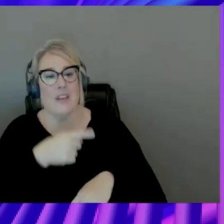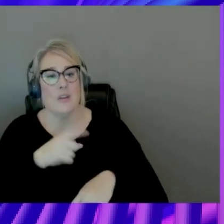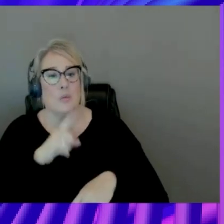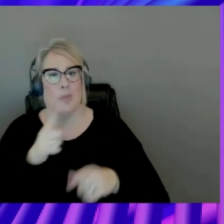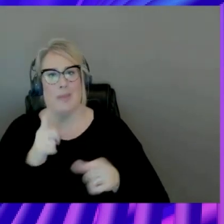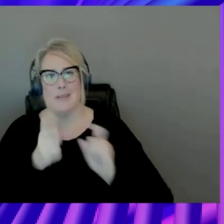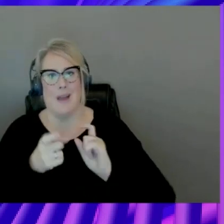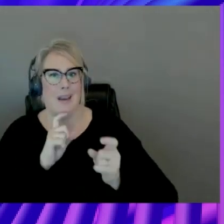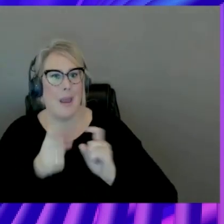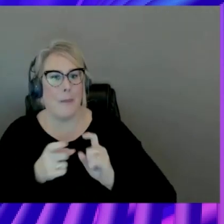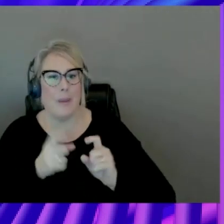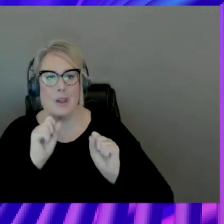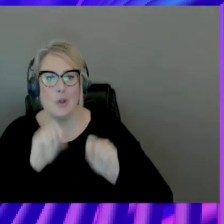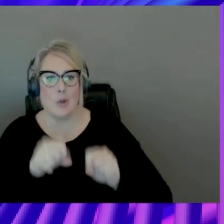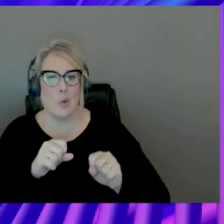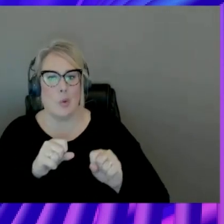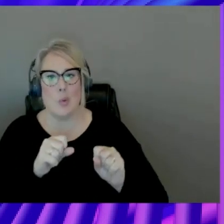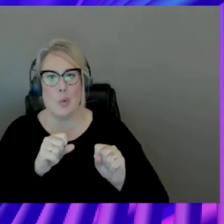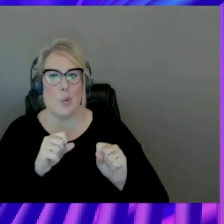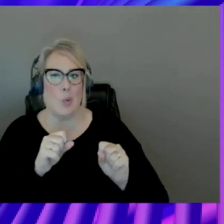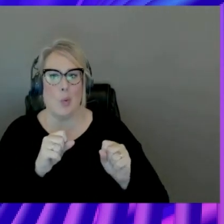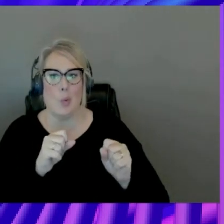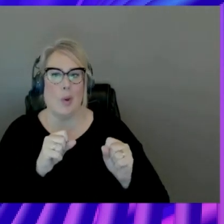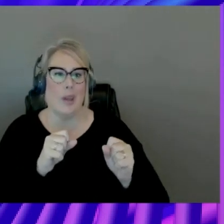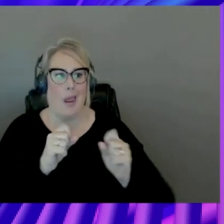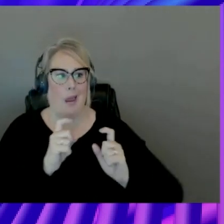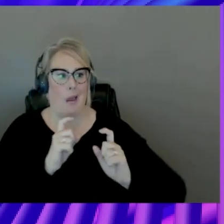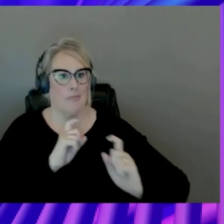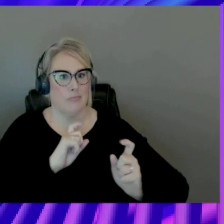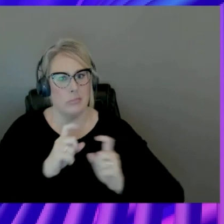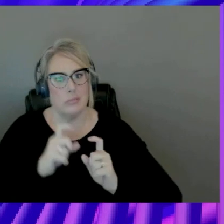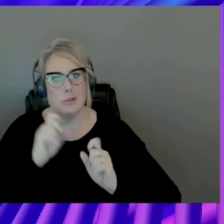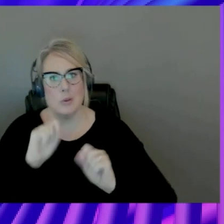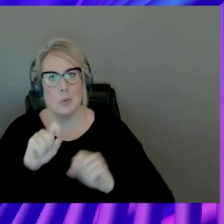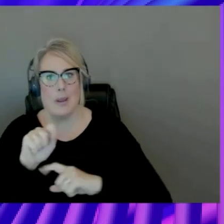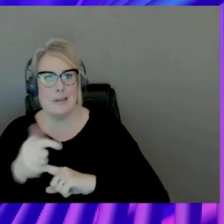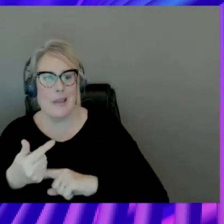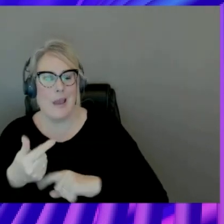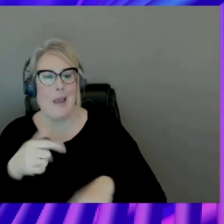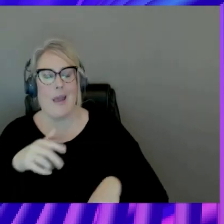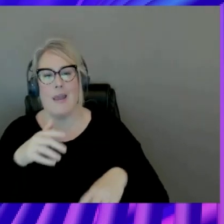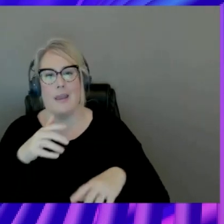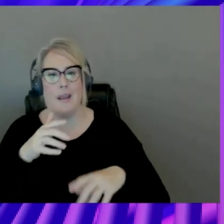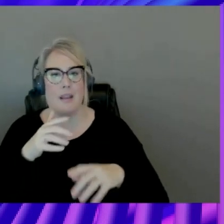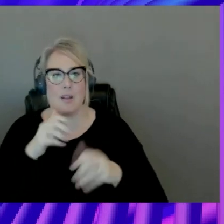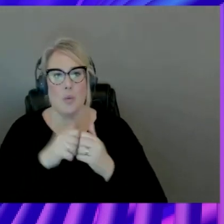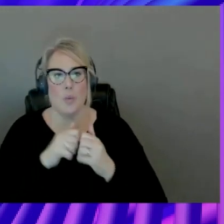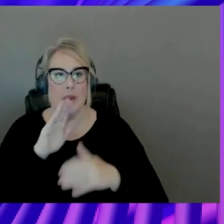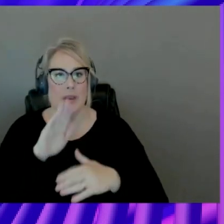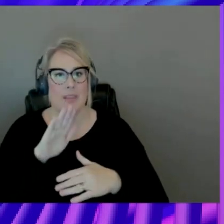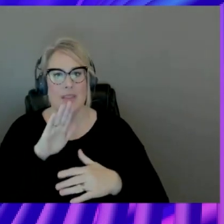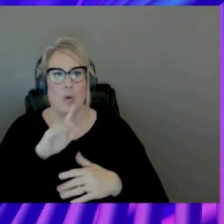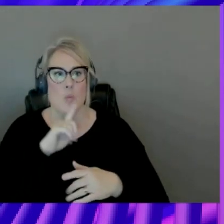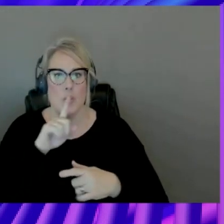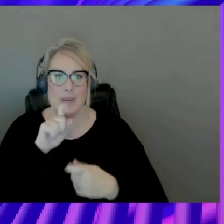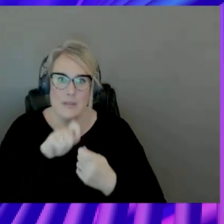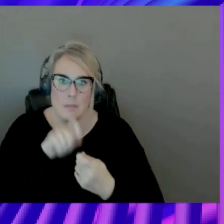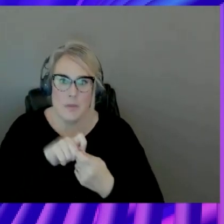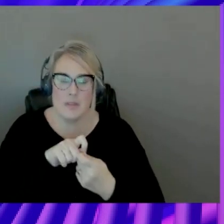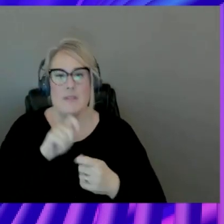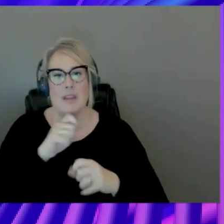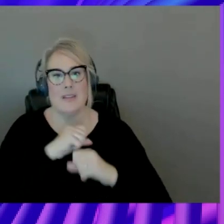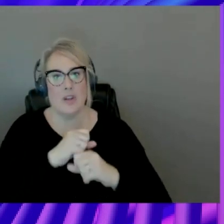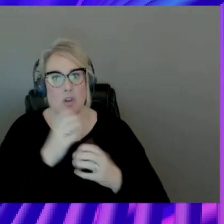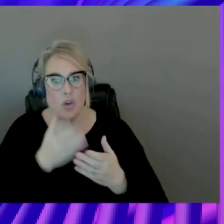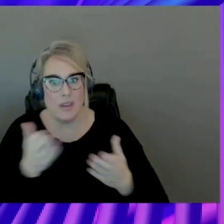reason about them. You can augment them. You can tag them with, you know, explicit security things. like a compliance framework. you could also